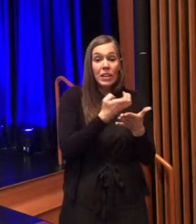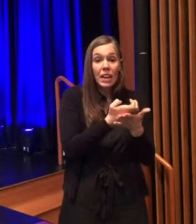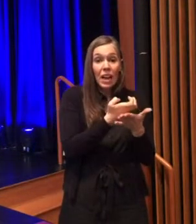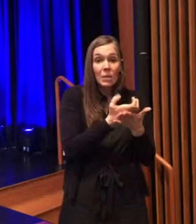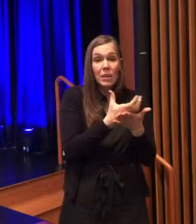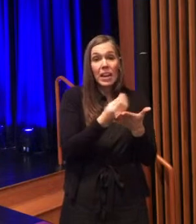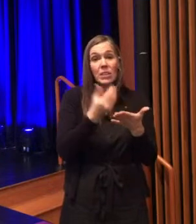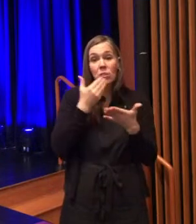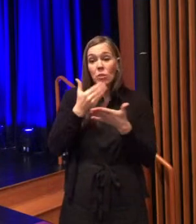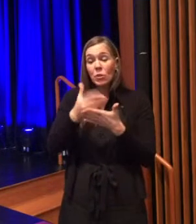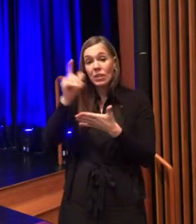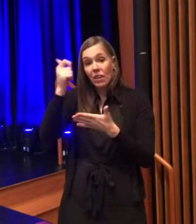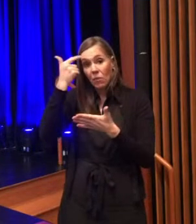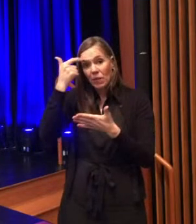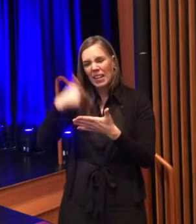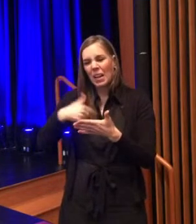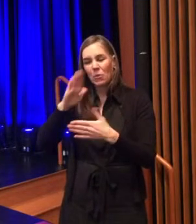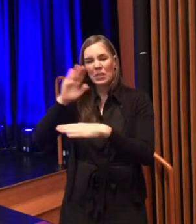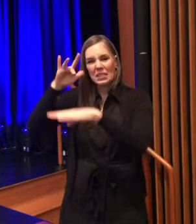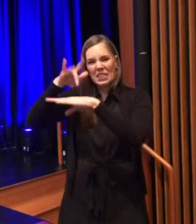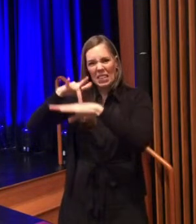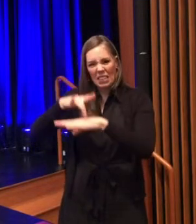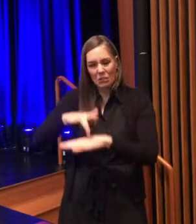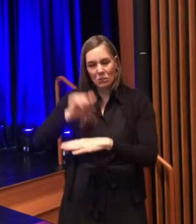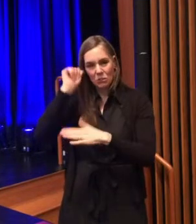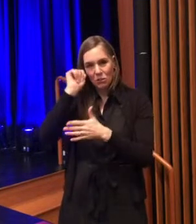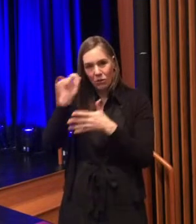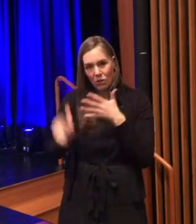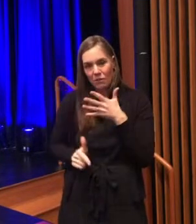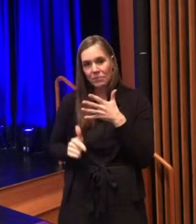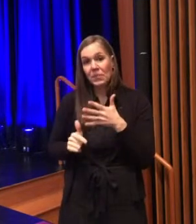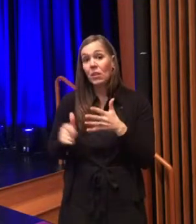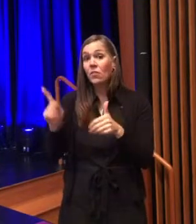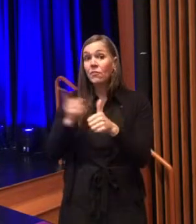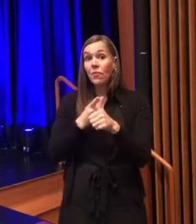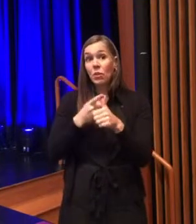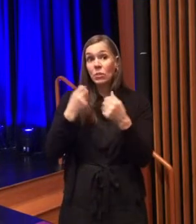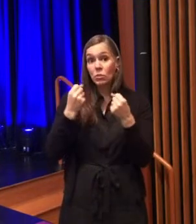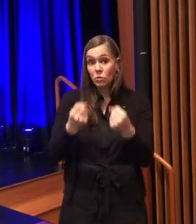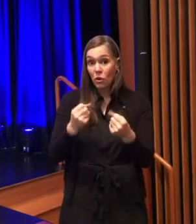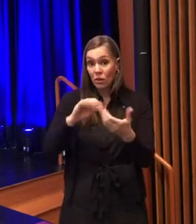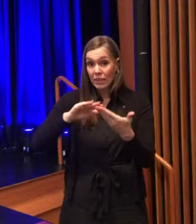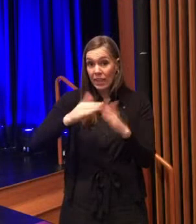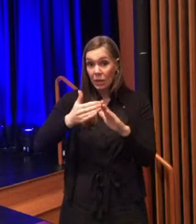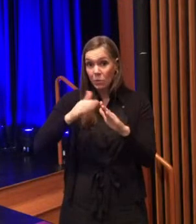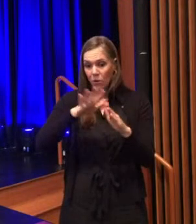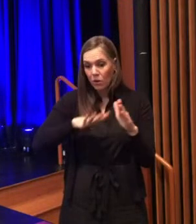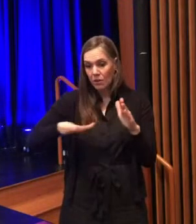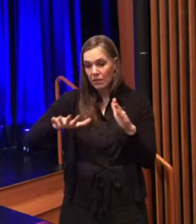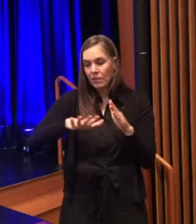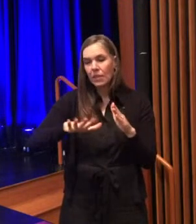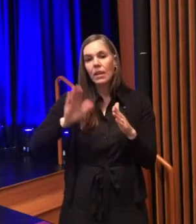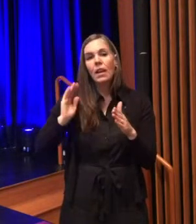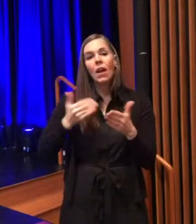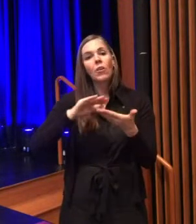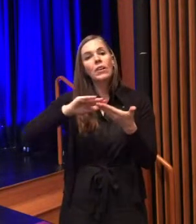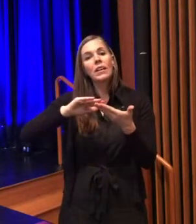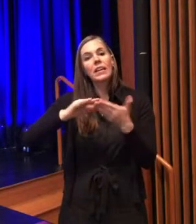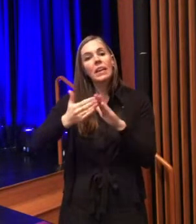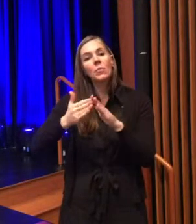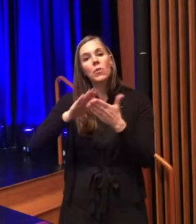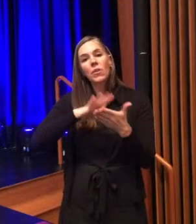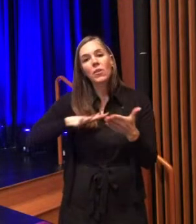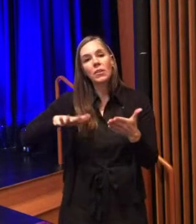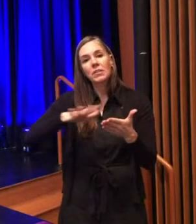government and i'm briefly going to touch on each of these tonight so strong neighborhoods our our neighborhoods are about our